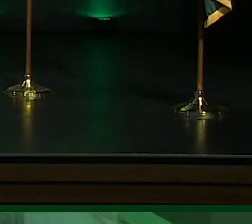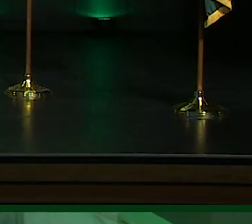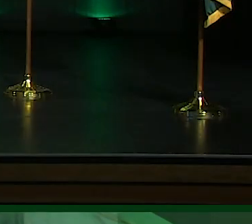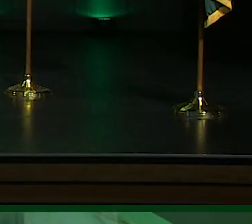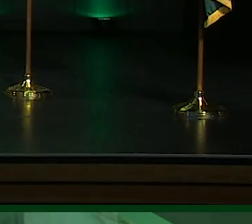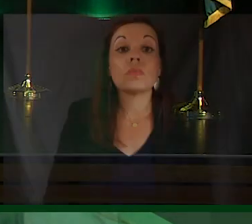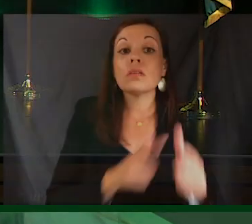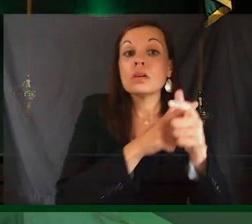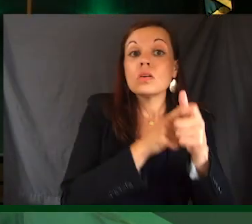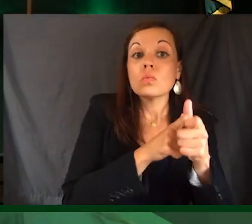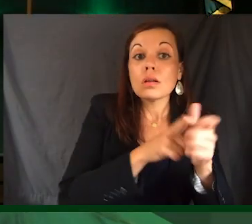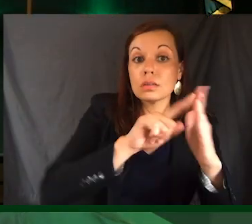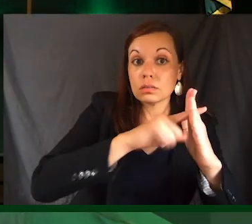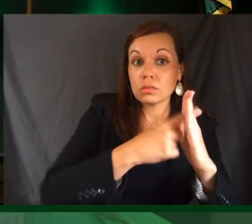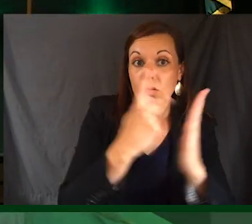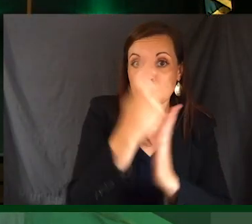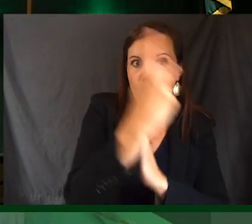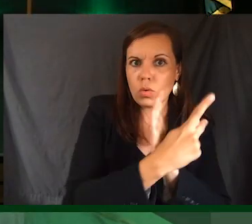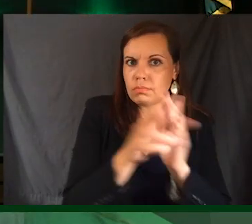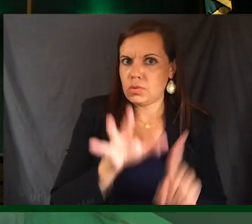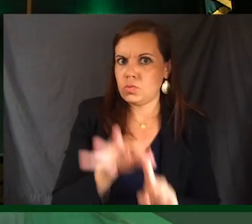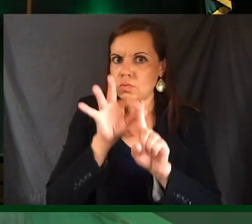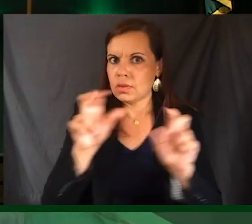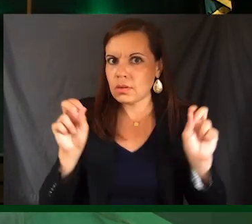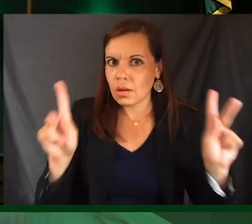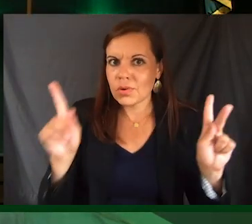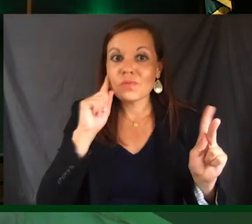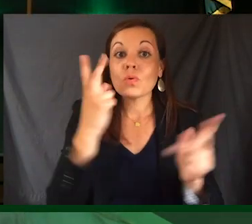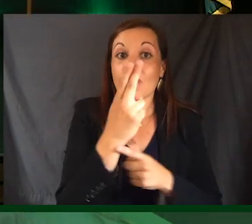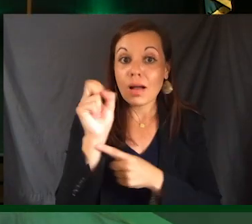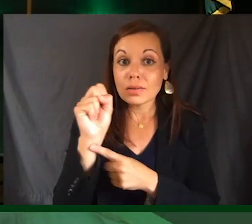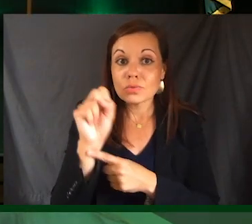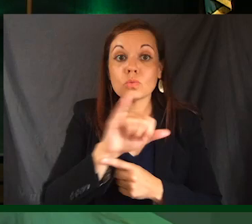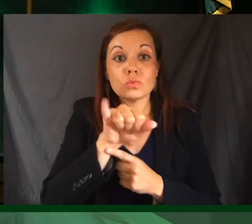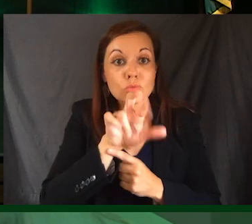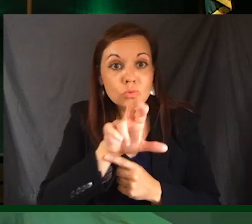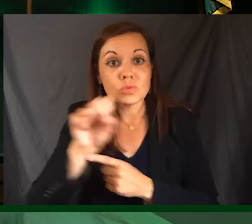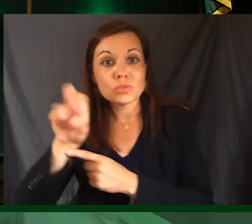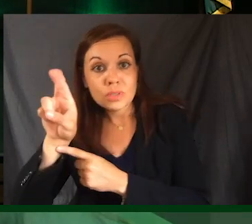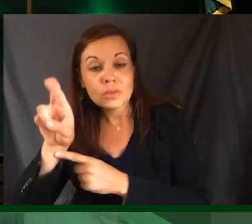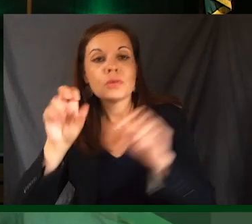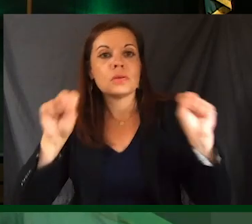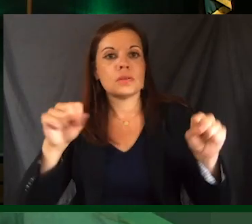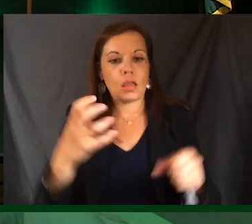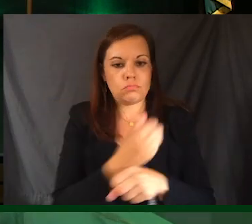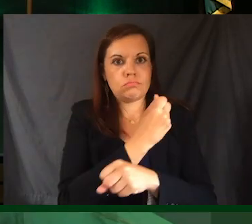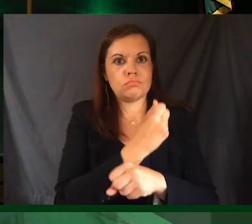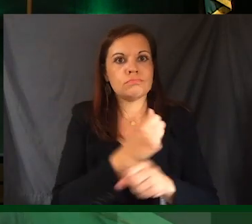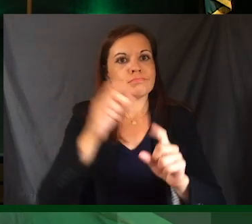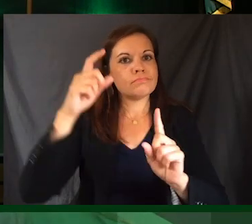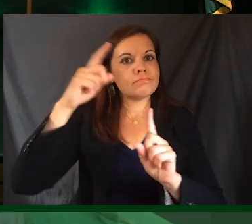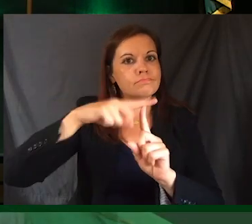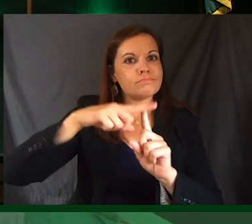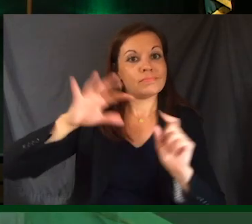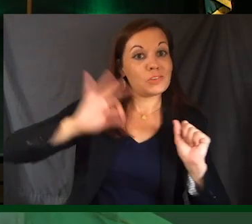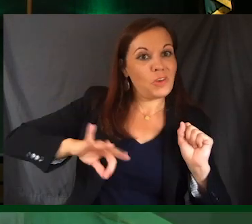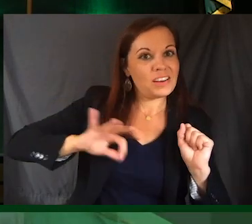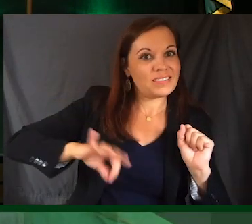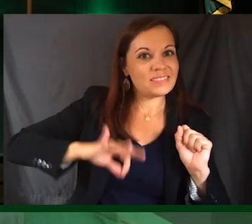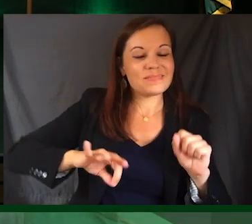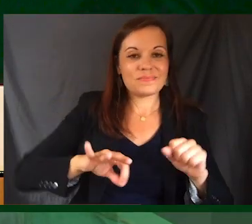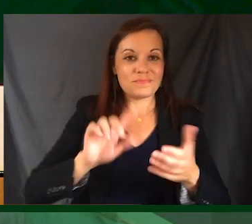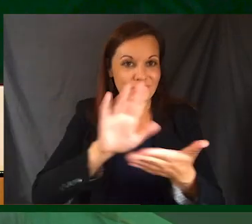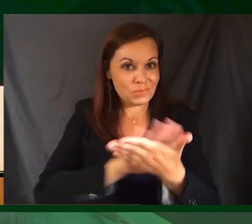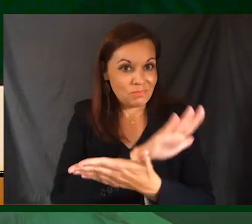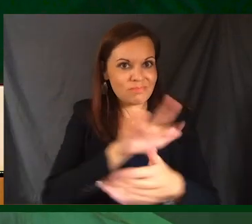The Running Start program is a unique opportunity for high school juniors and seniors to earn high school and college credit at the same